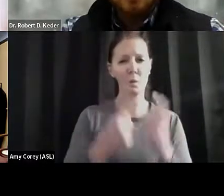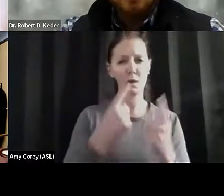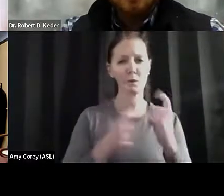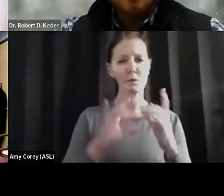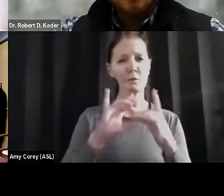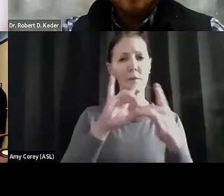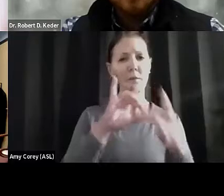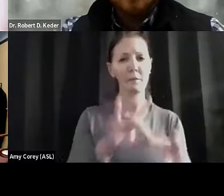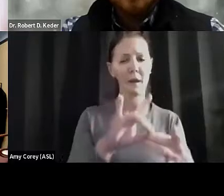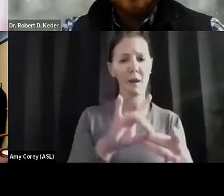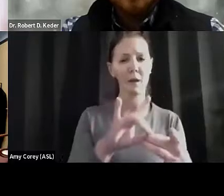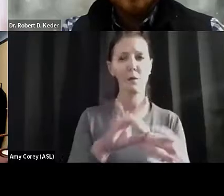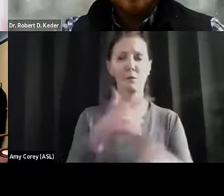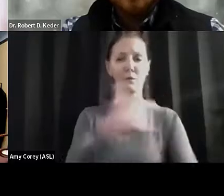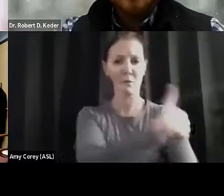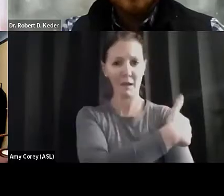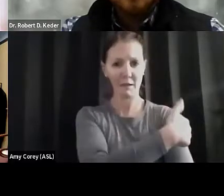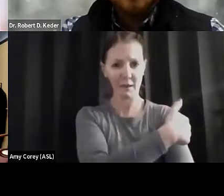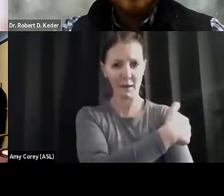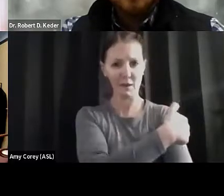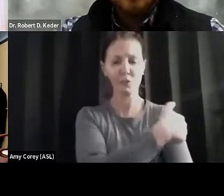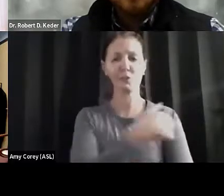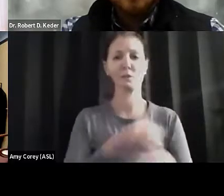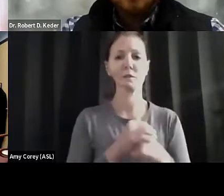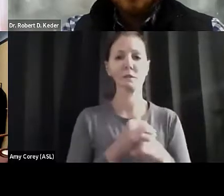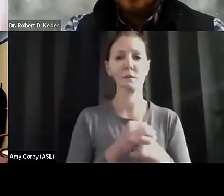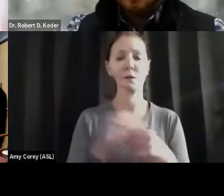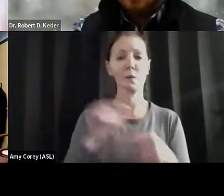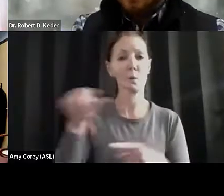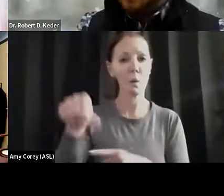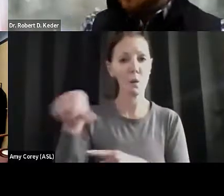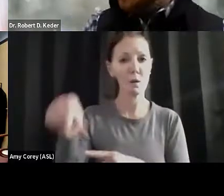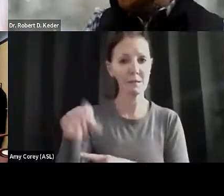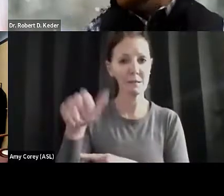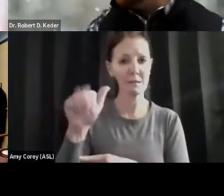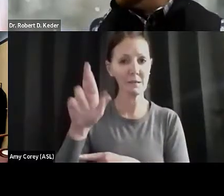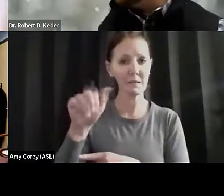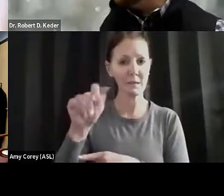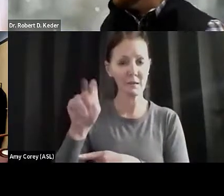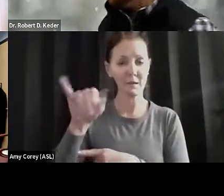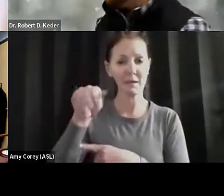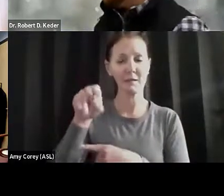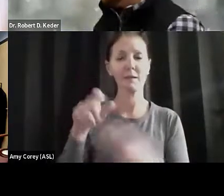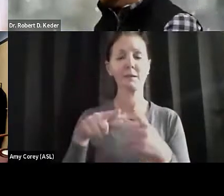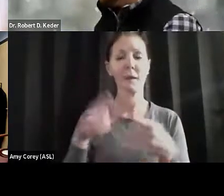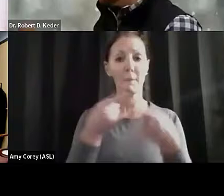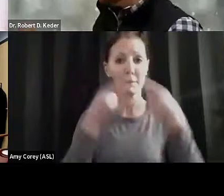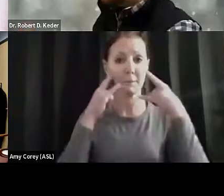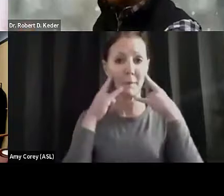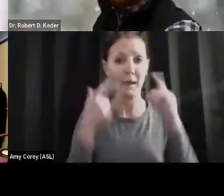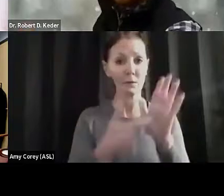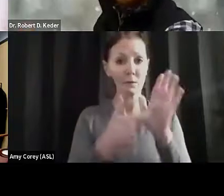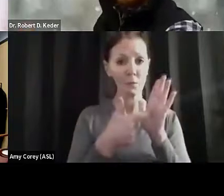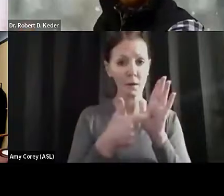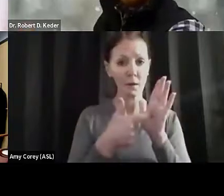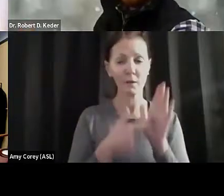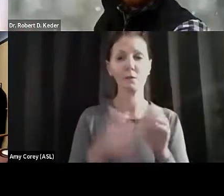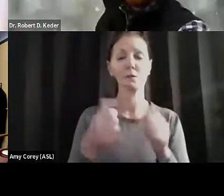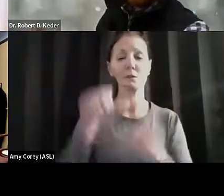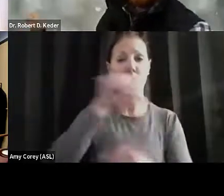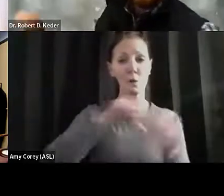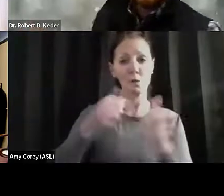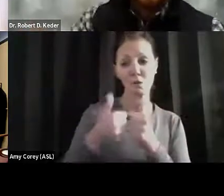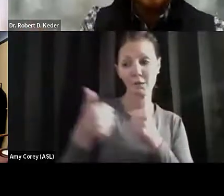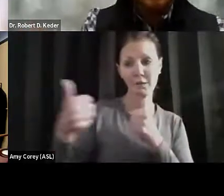vaccinations, quarantining, mask wearing, social distancing, social